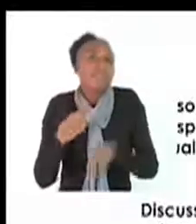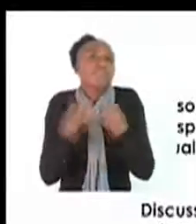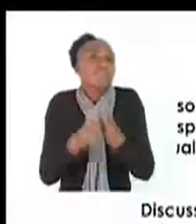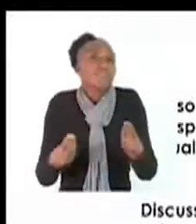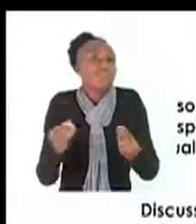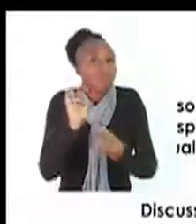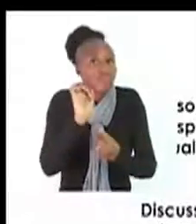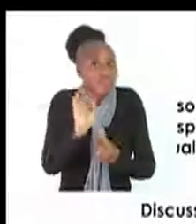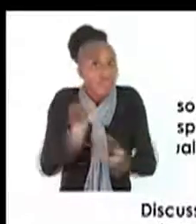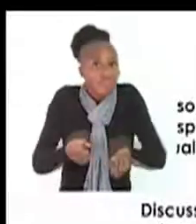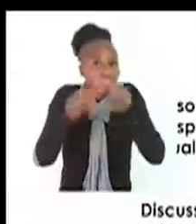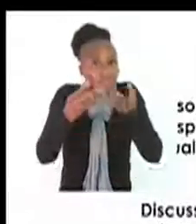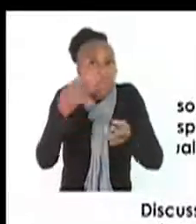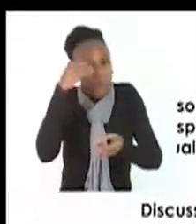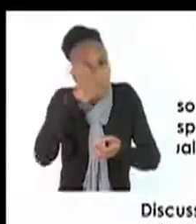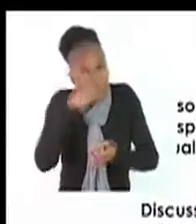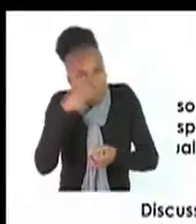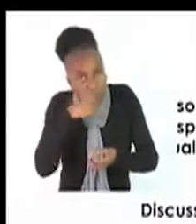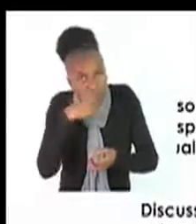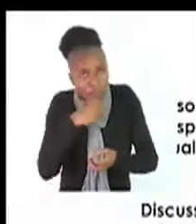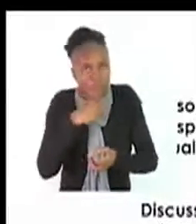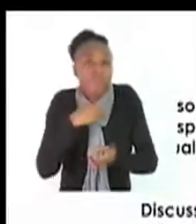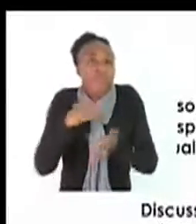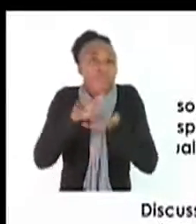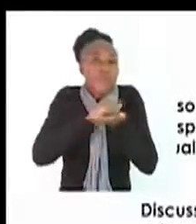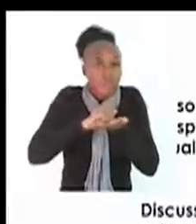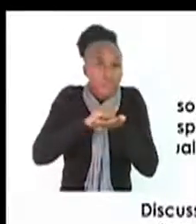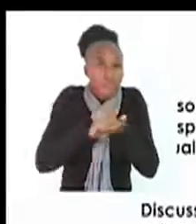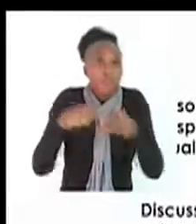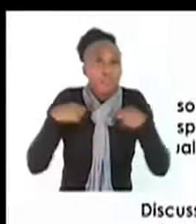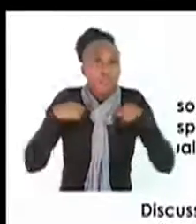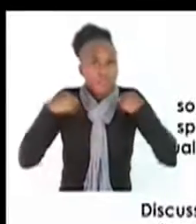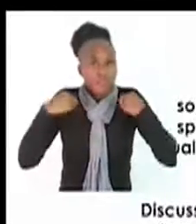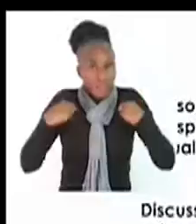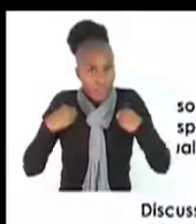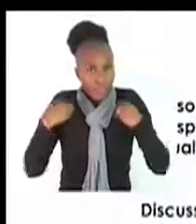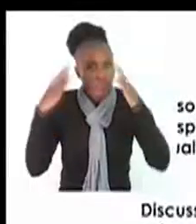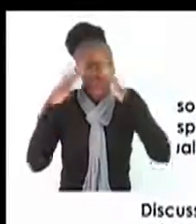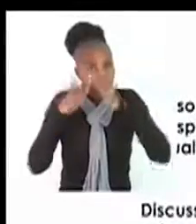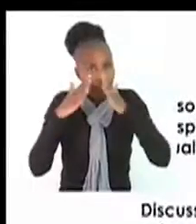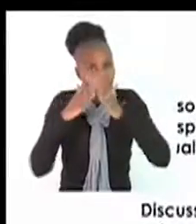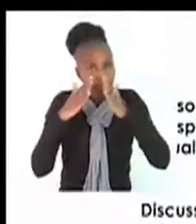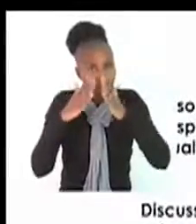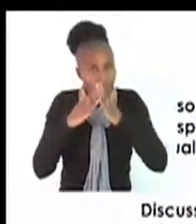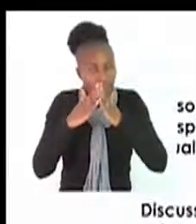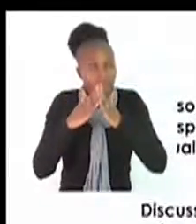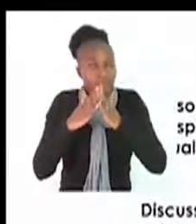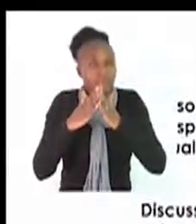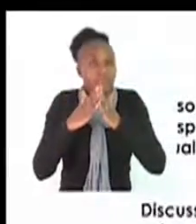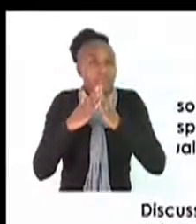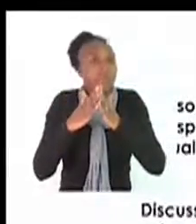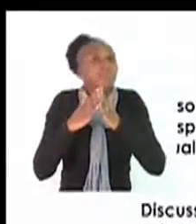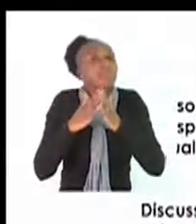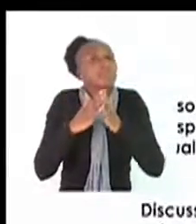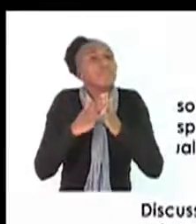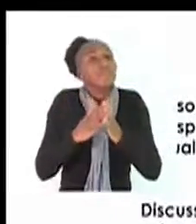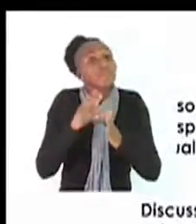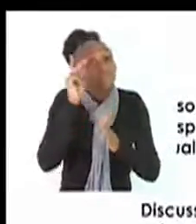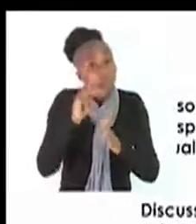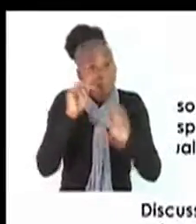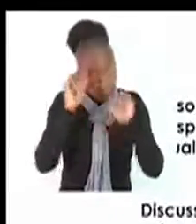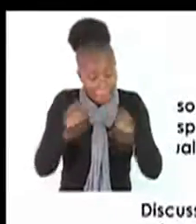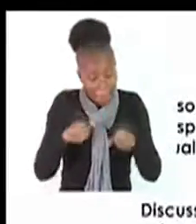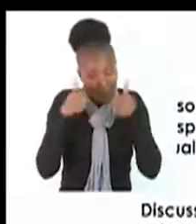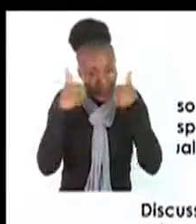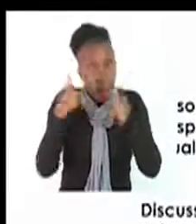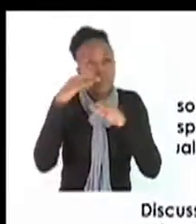basic essential needs like food, clothing, shelter, etc. And then you also have to be